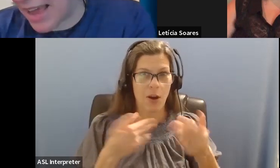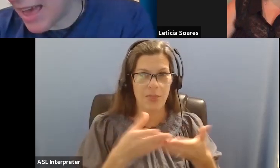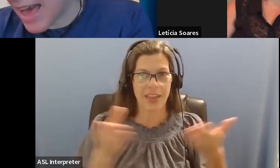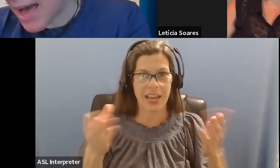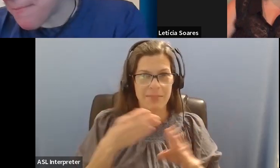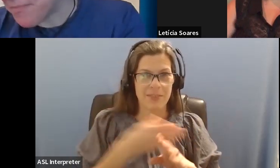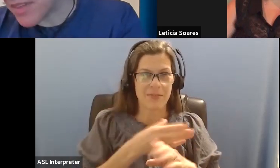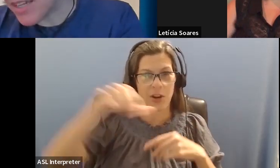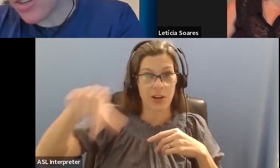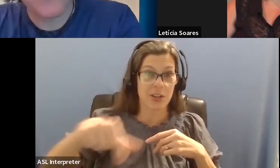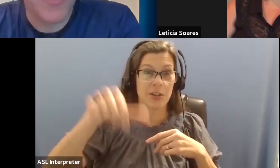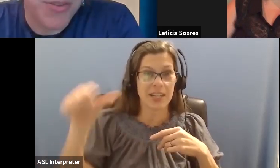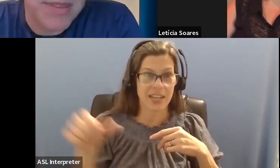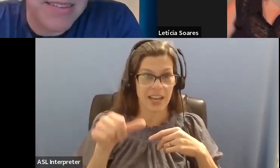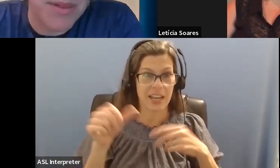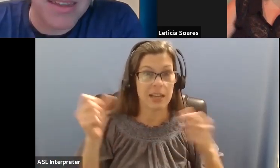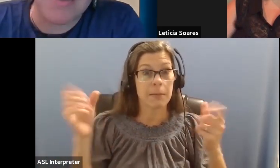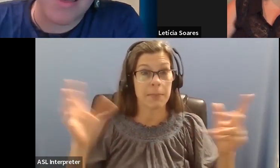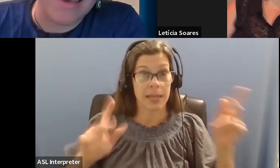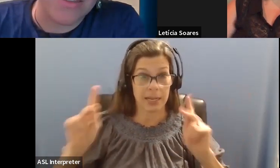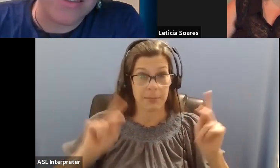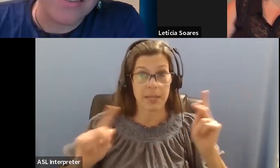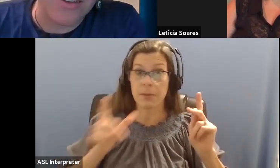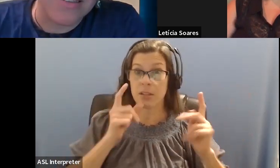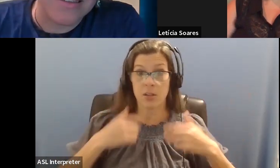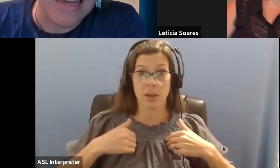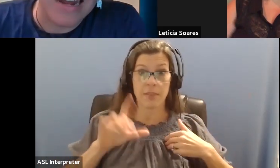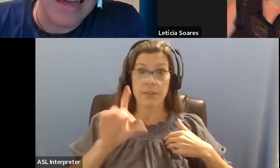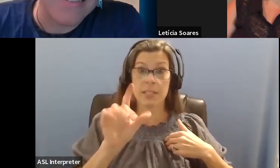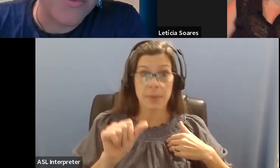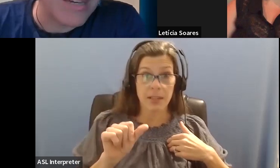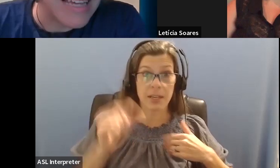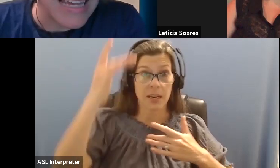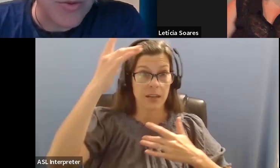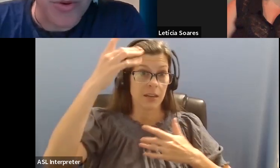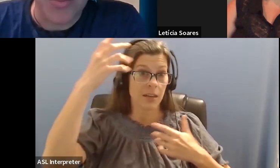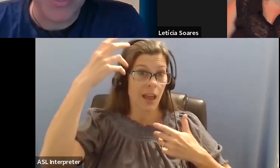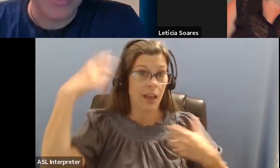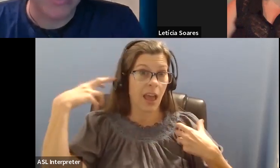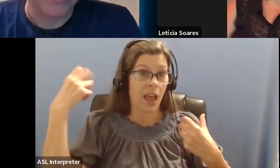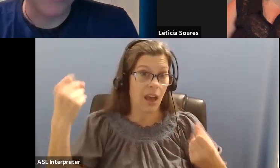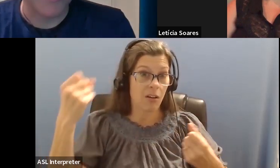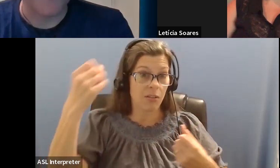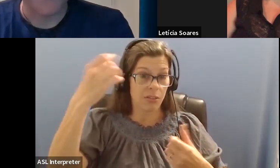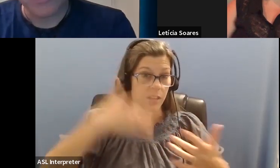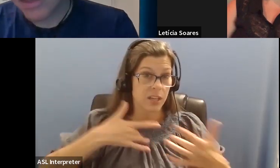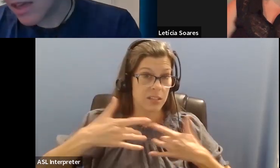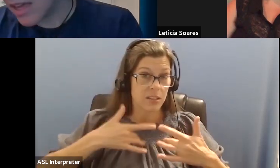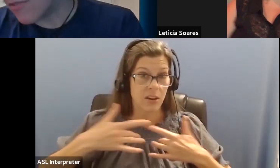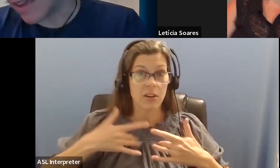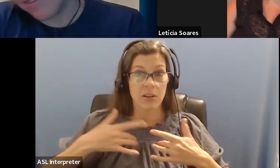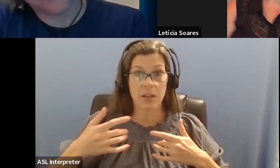the Q and A. Um, a lot of folks with disabilities and other health concerns get us some really inappropriate and, um,